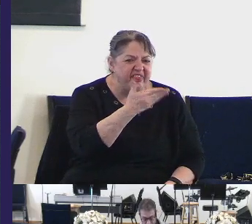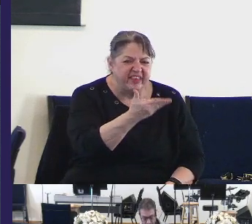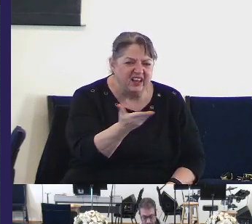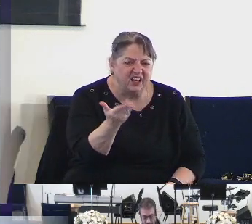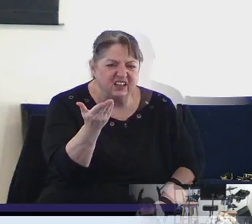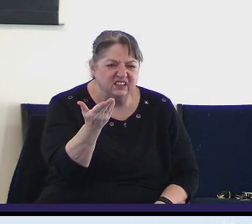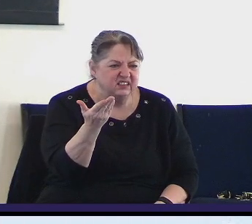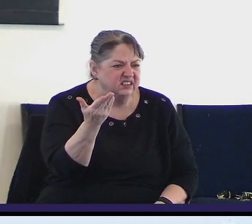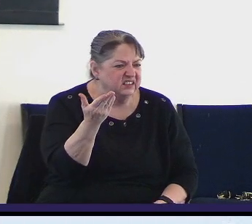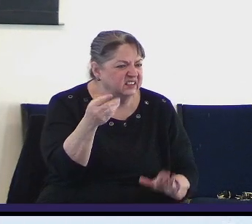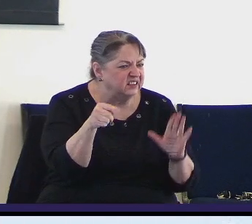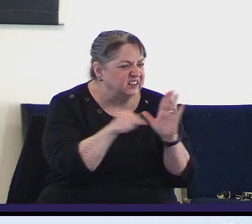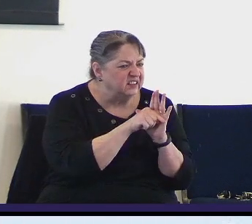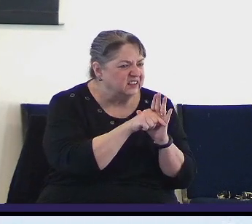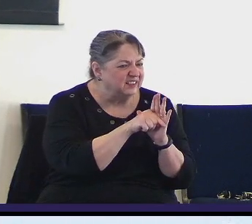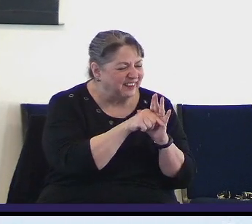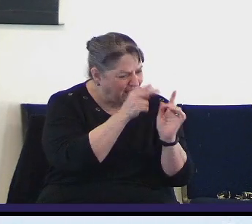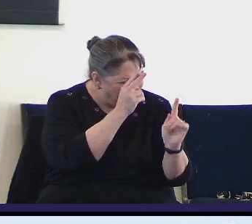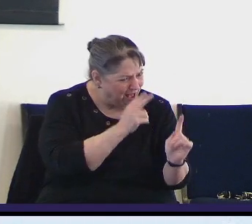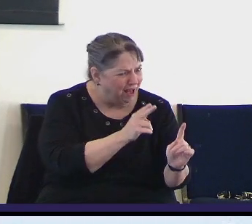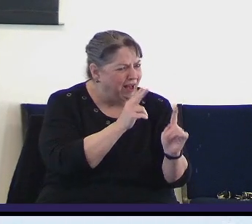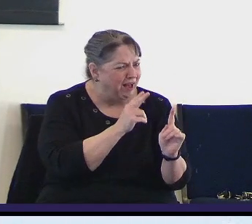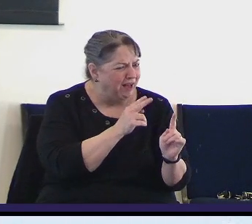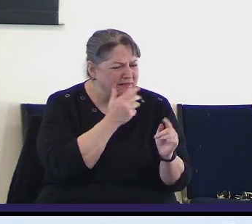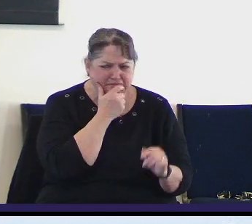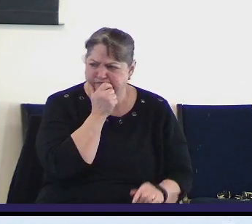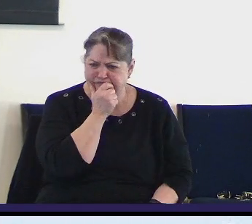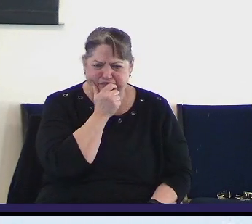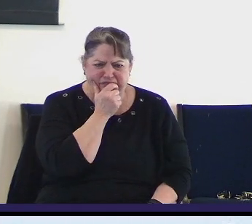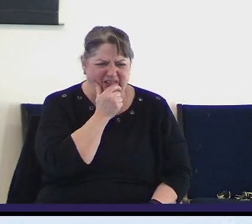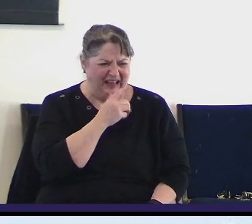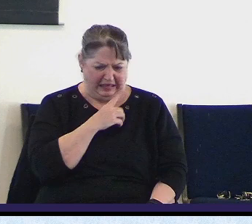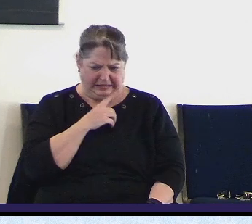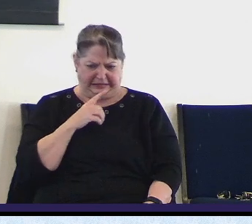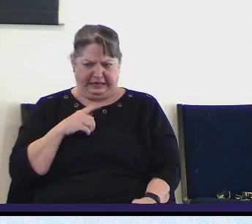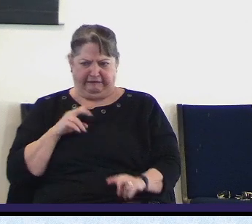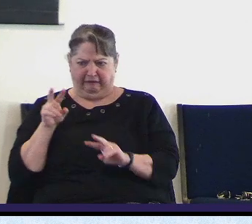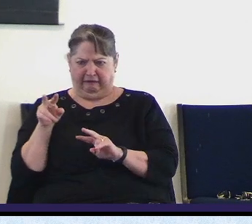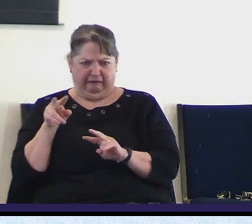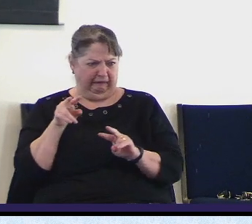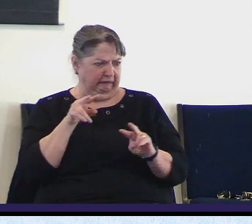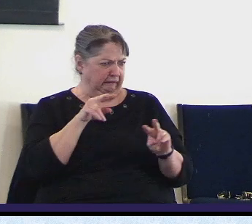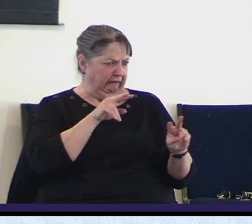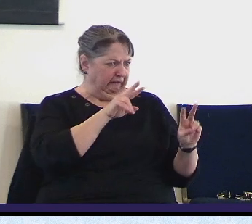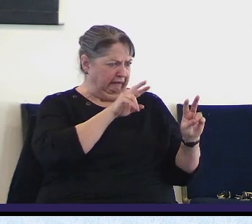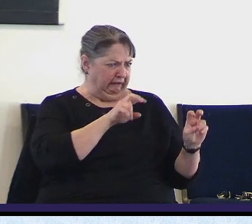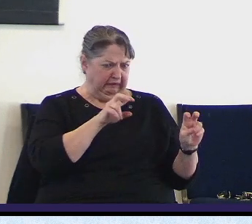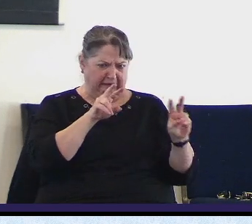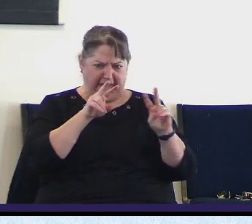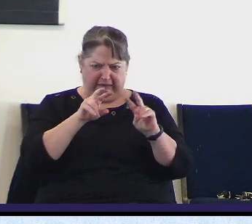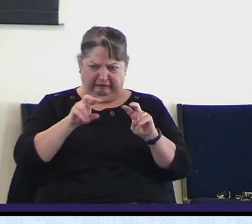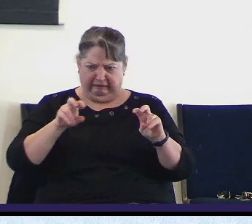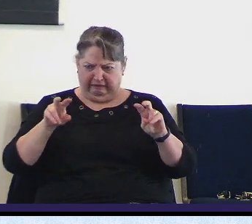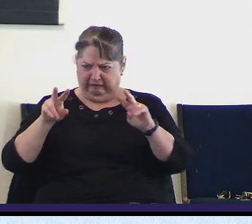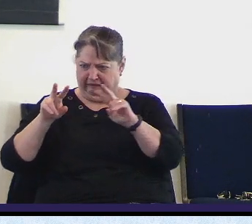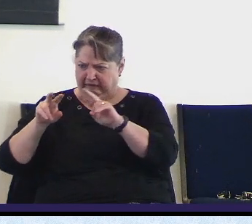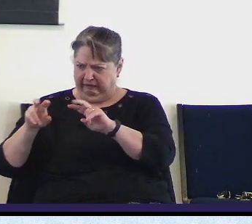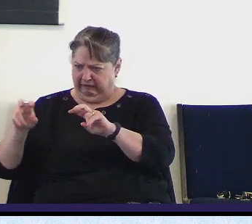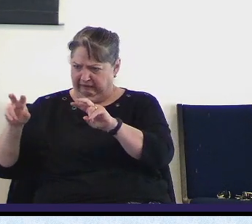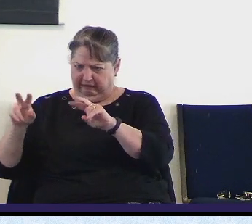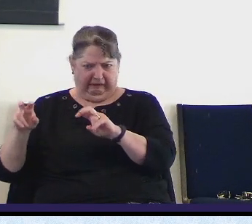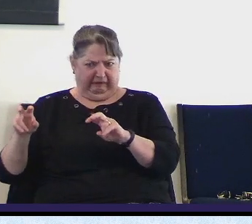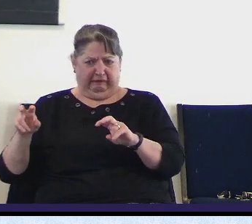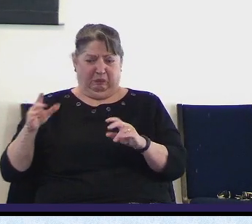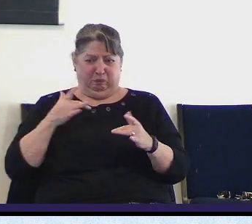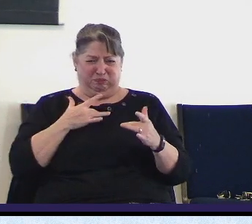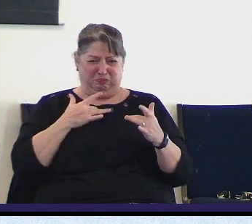So David looked around himself. He looked around the environment. He looked around what was happening and he was